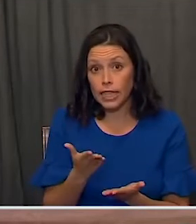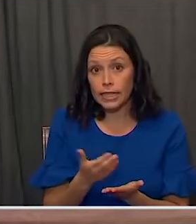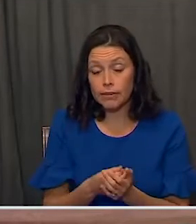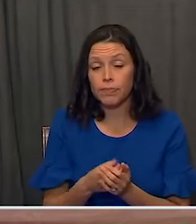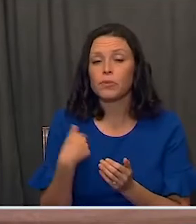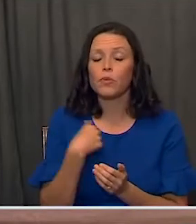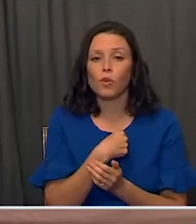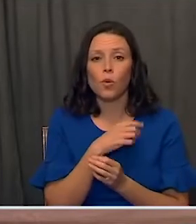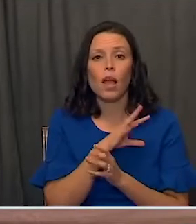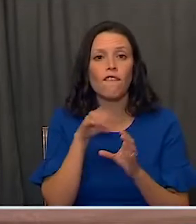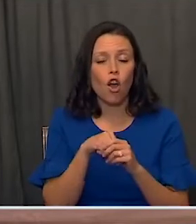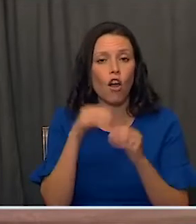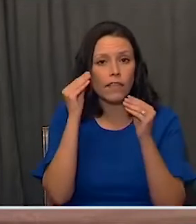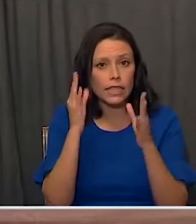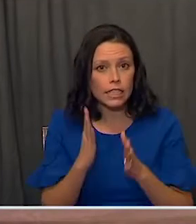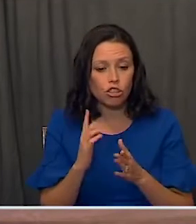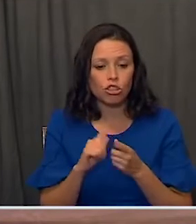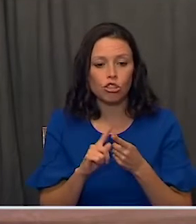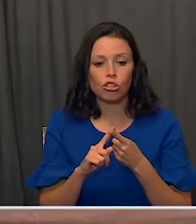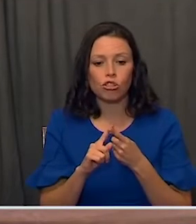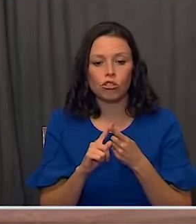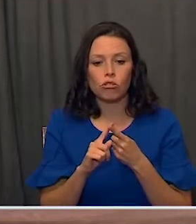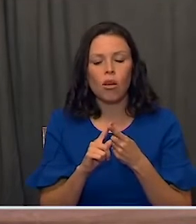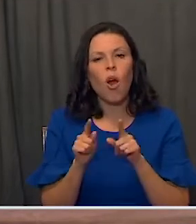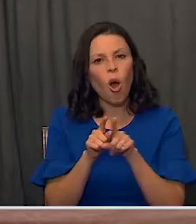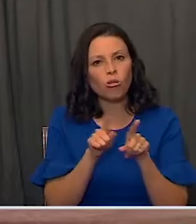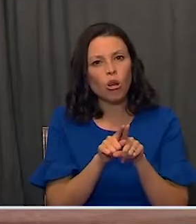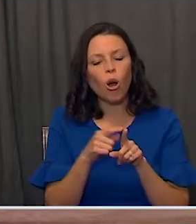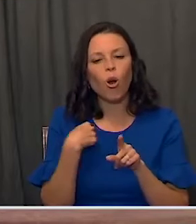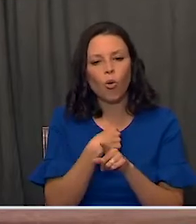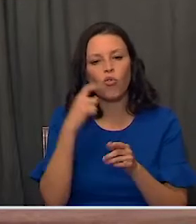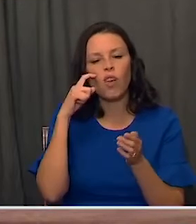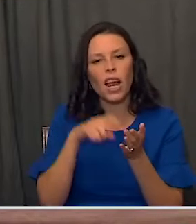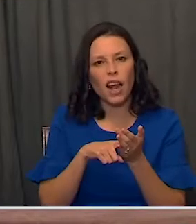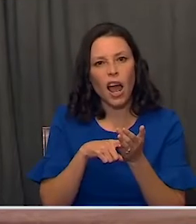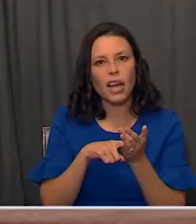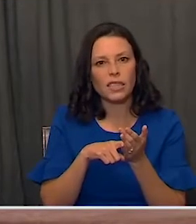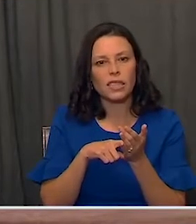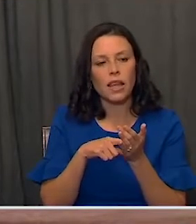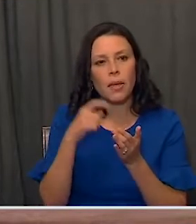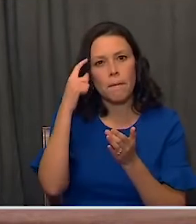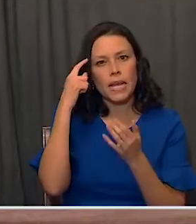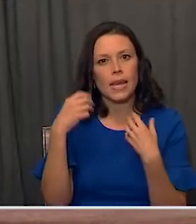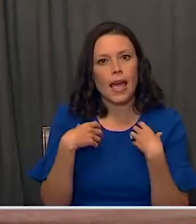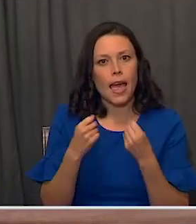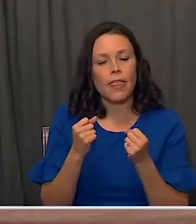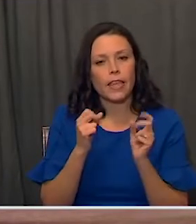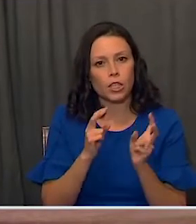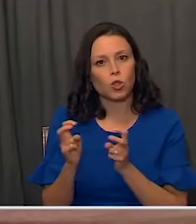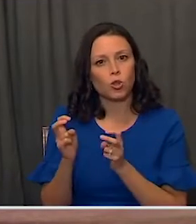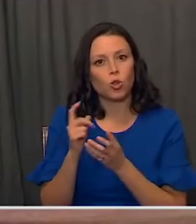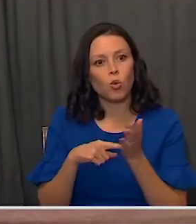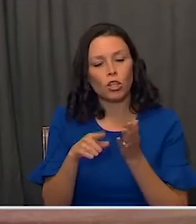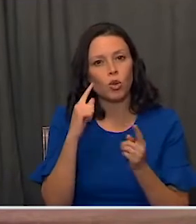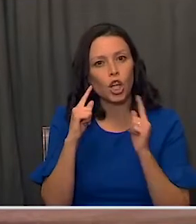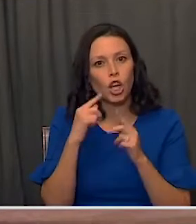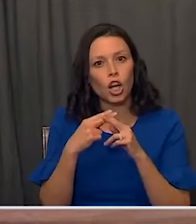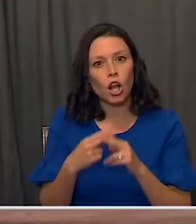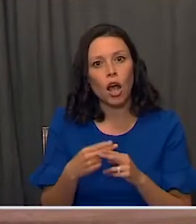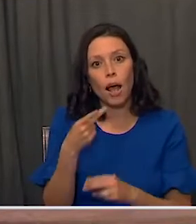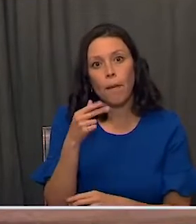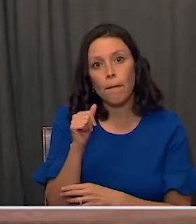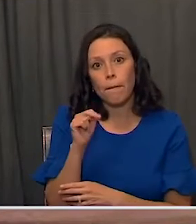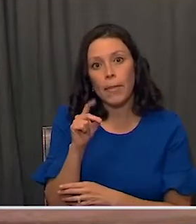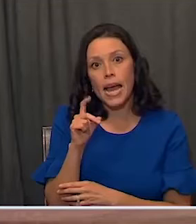that we engage our teachers, I suggest also that we recognize the very real mental health considerations of what you may have heard called